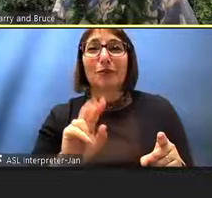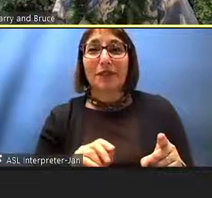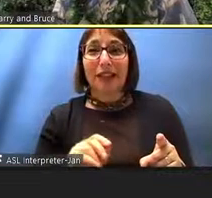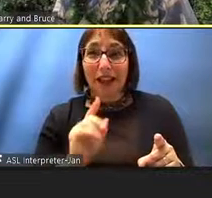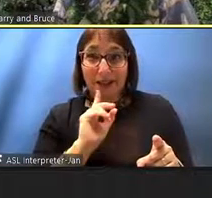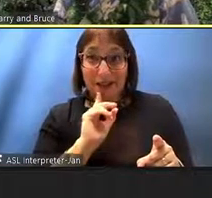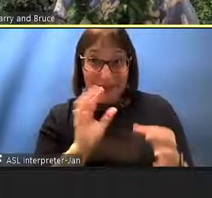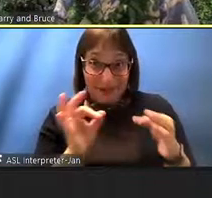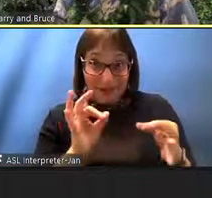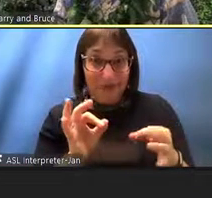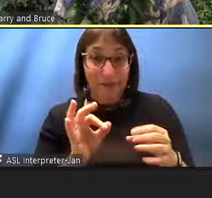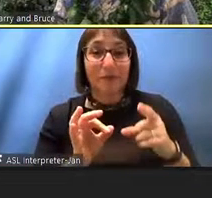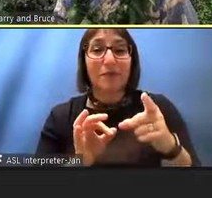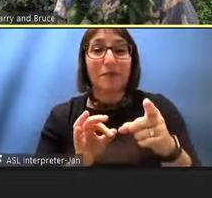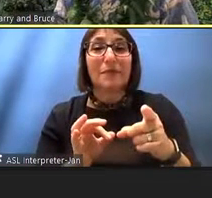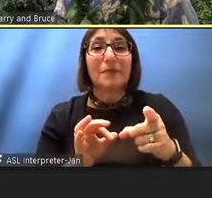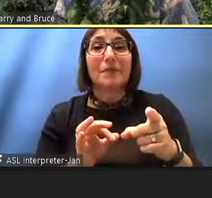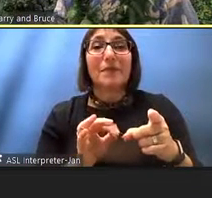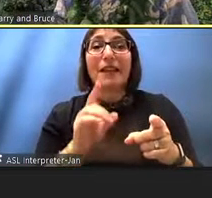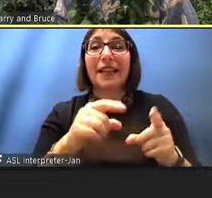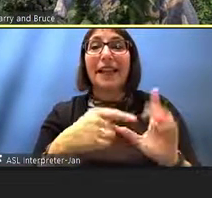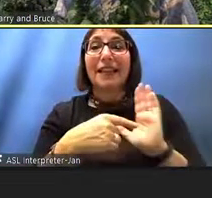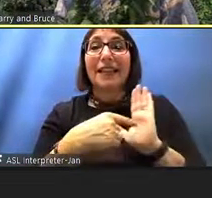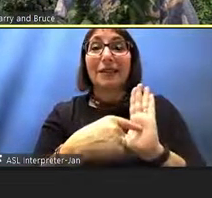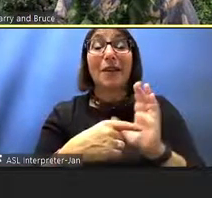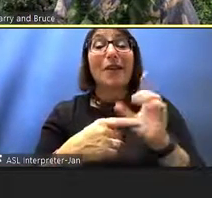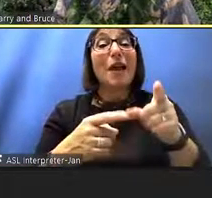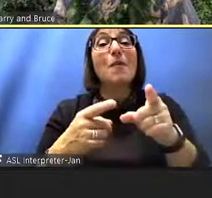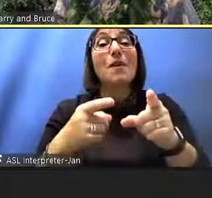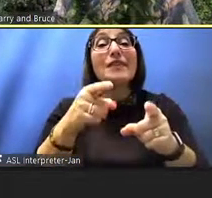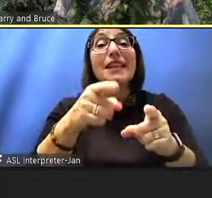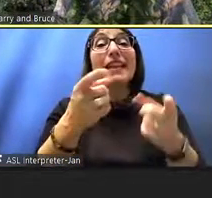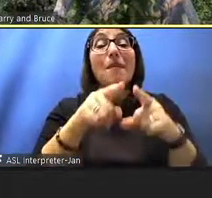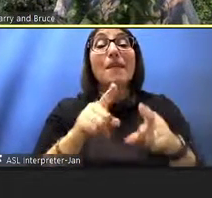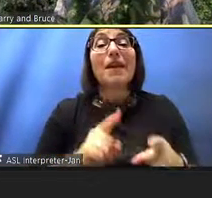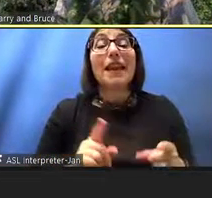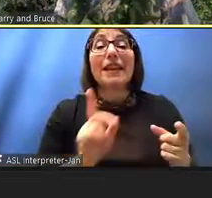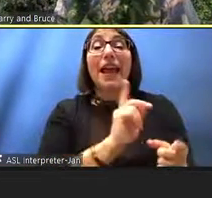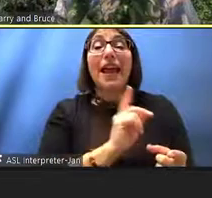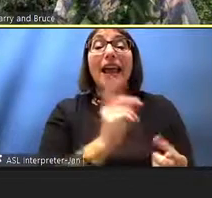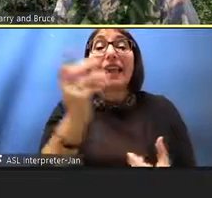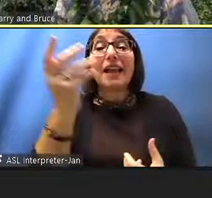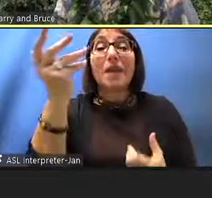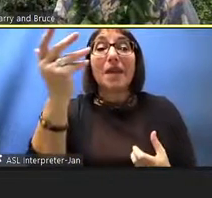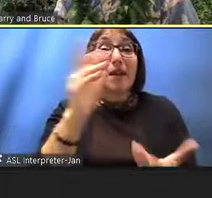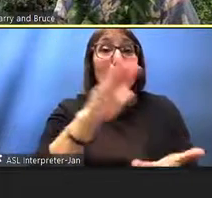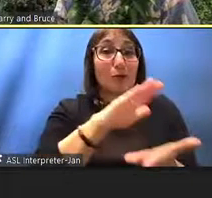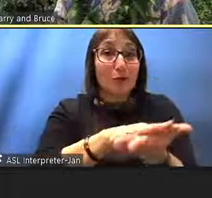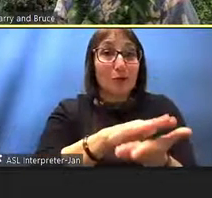very briefly is a demonstration at kamehameha schools at the first uh